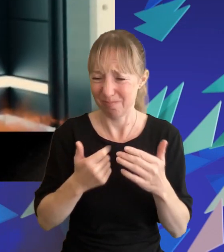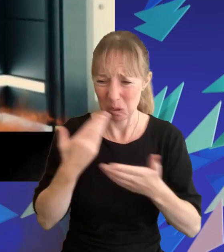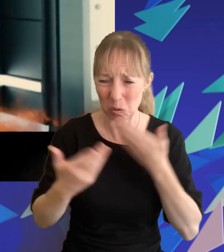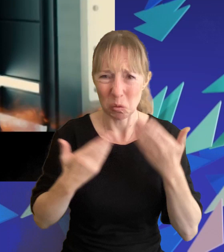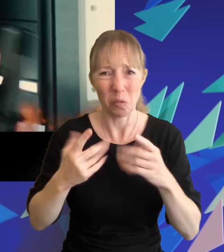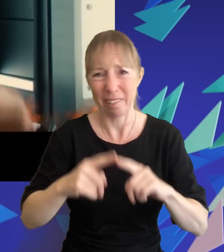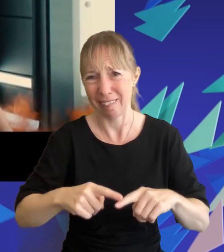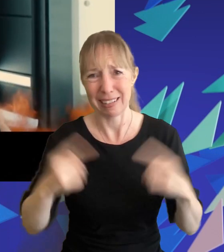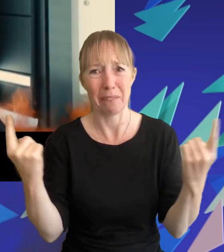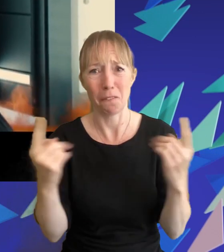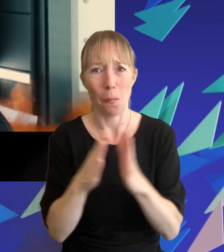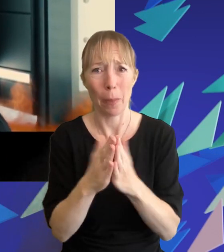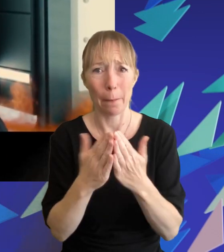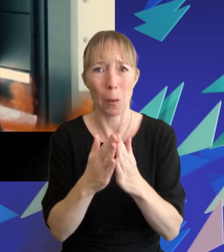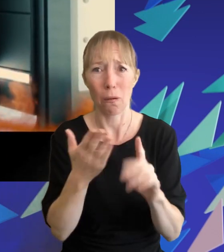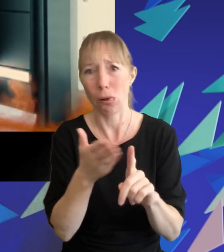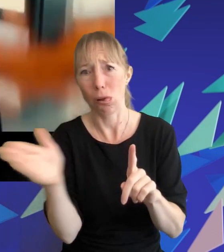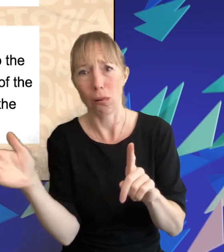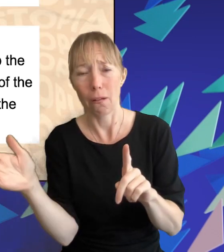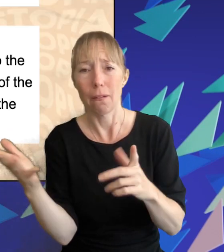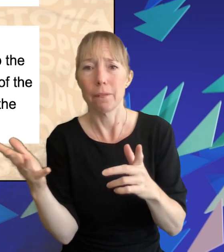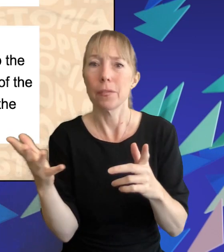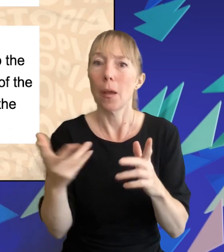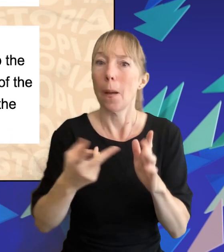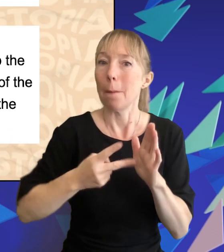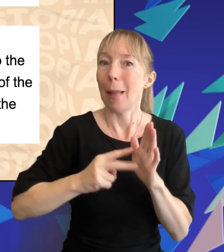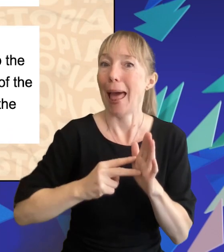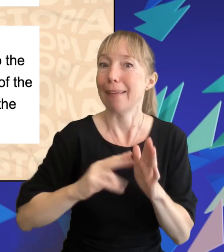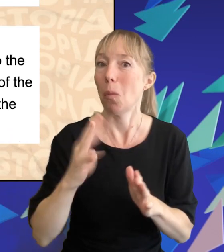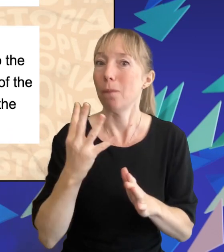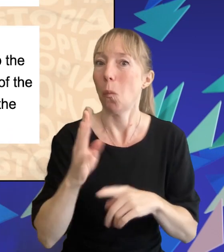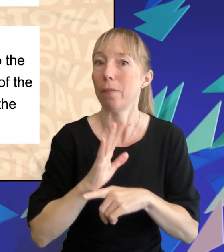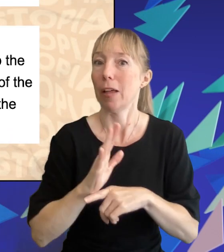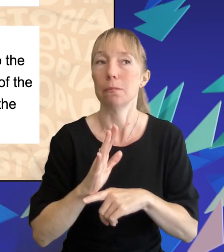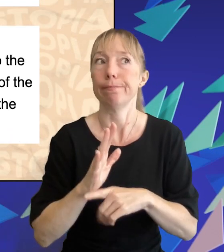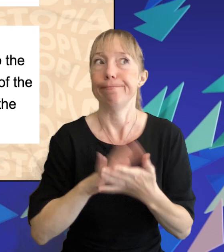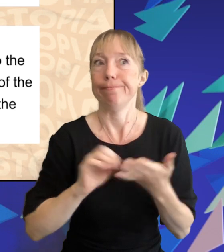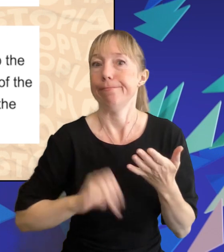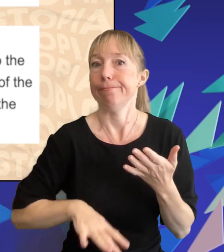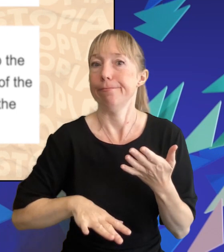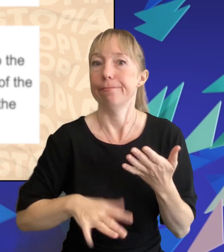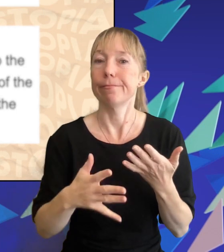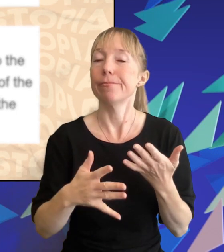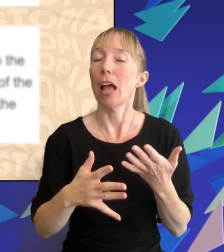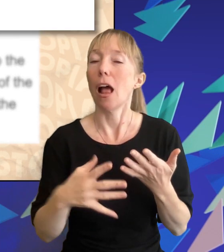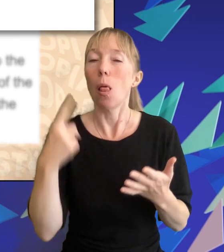in which it was based on rather quickly plans for the fourth film were cancelled and instead it was proposed the final film would play